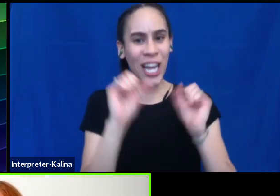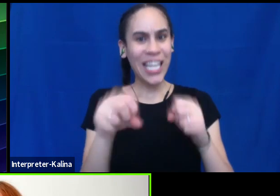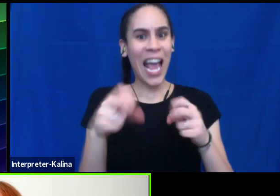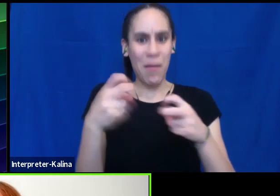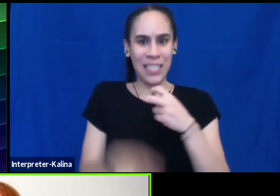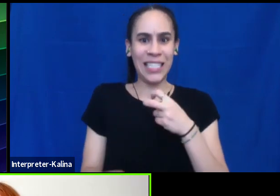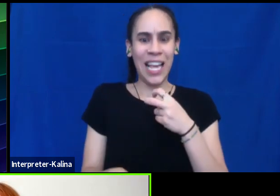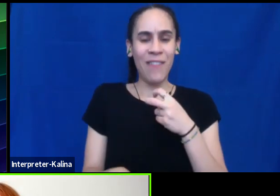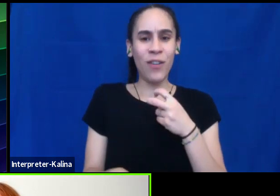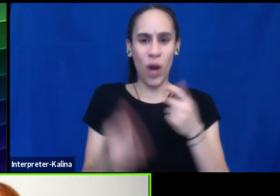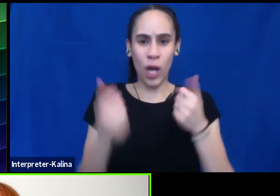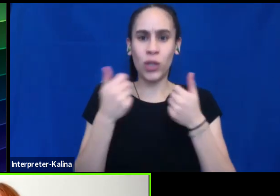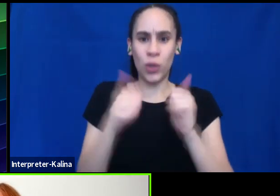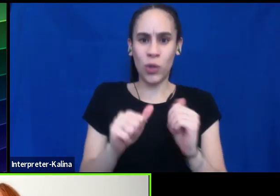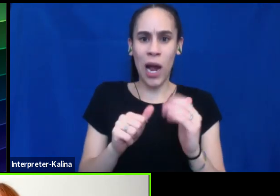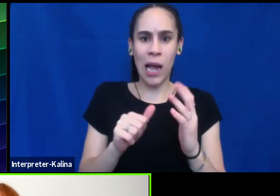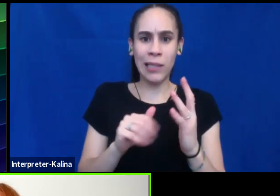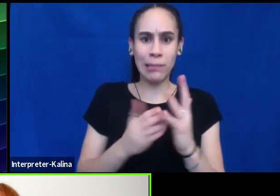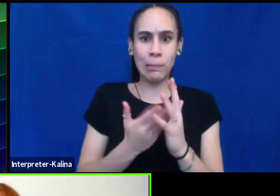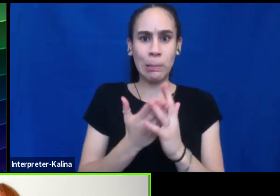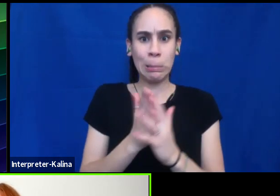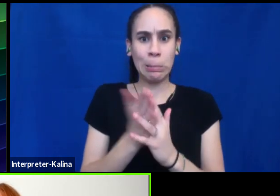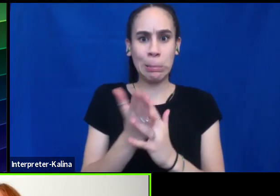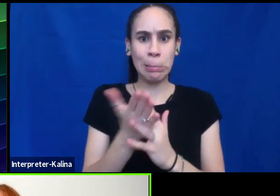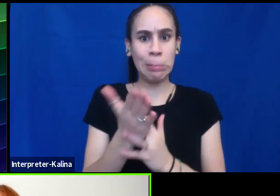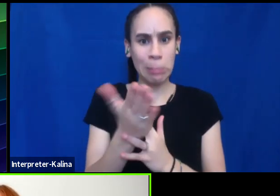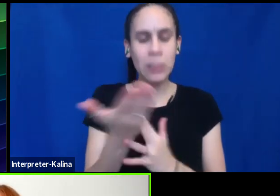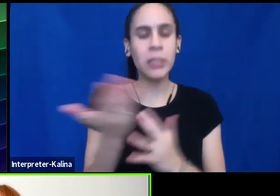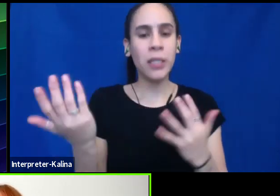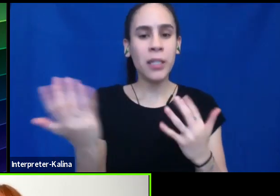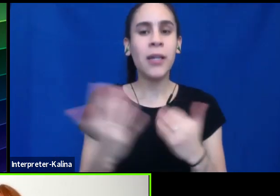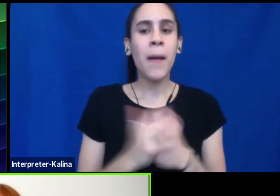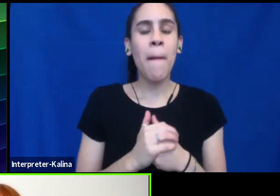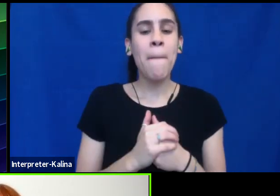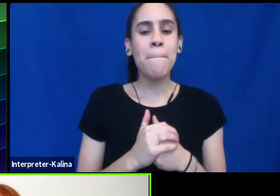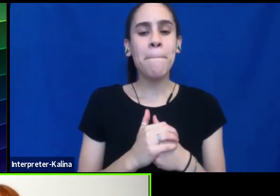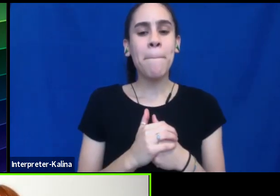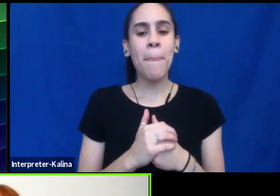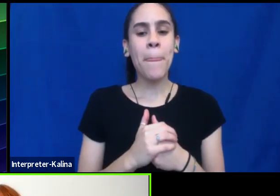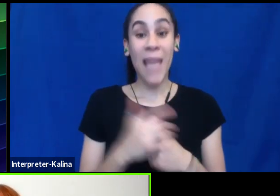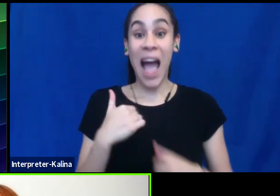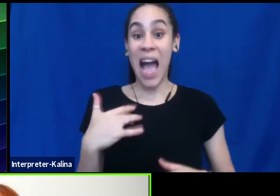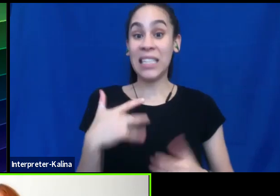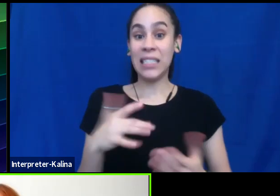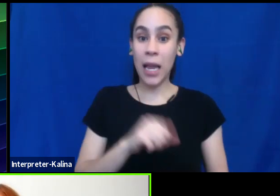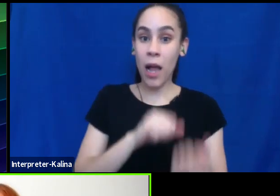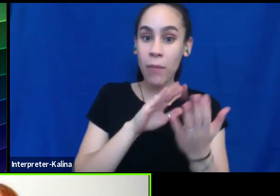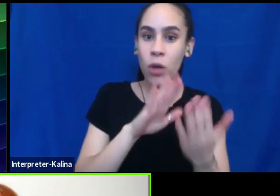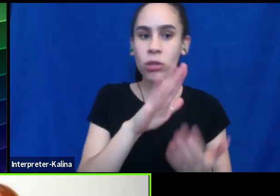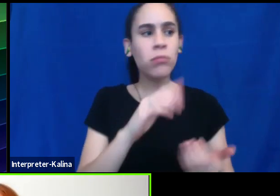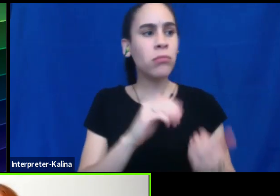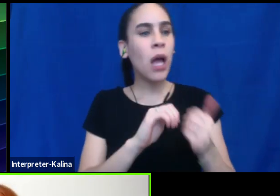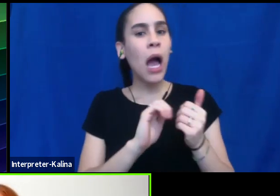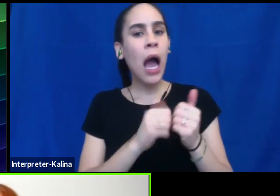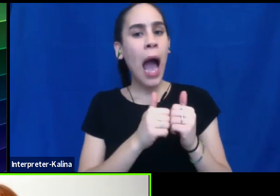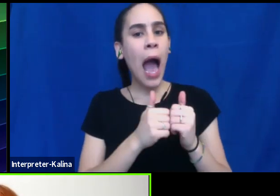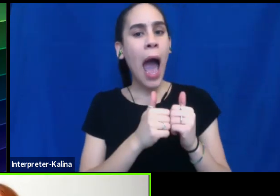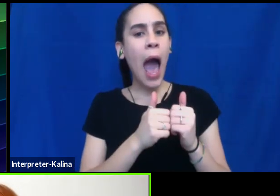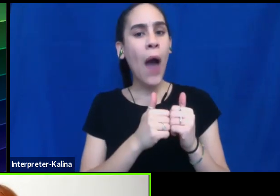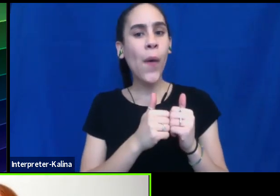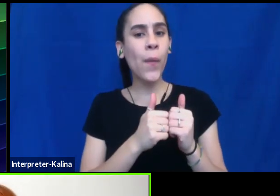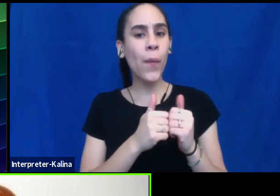to navigate. And, and I, you know, I usually approach them with, you know, how can you change the,